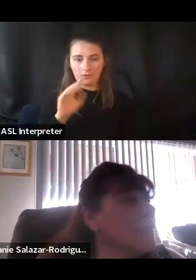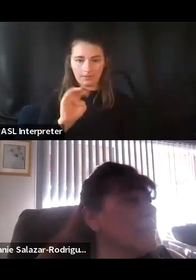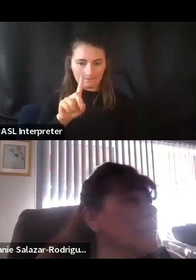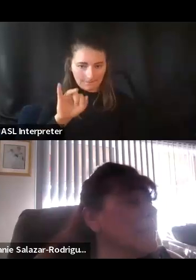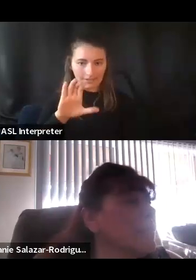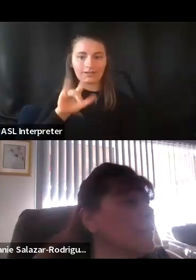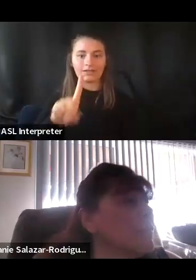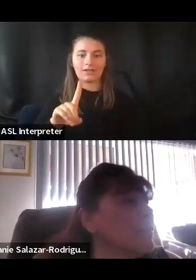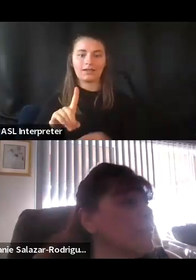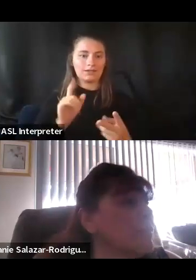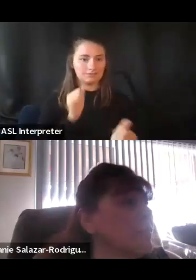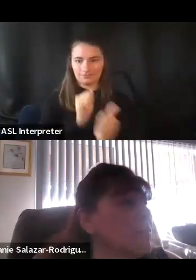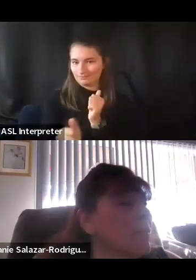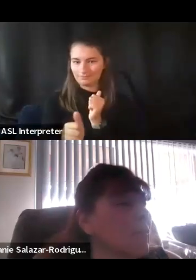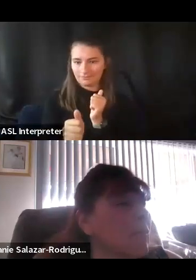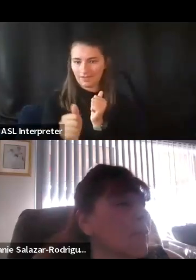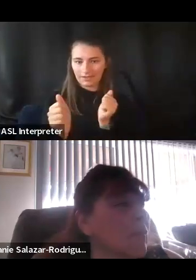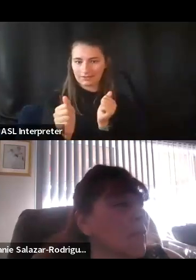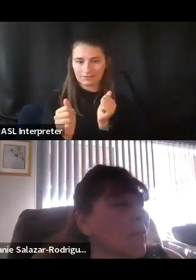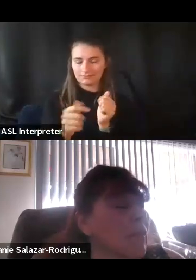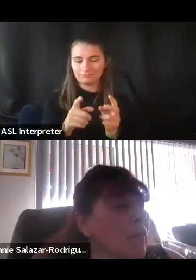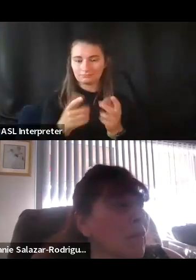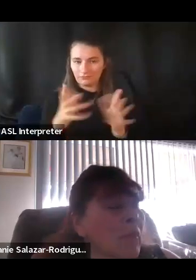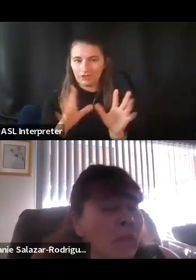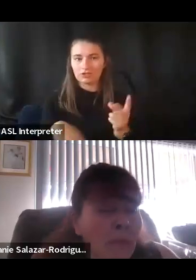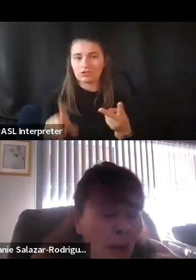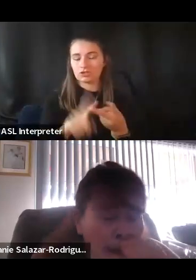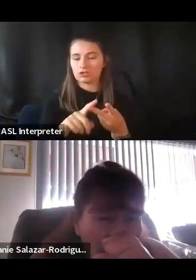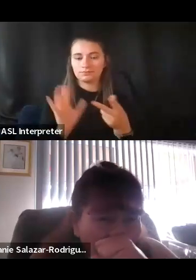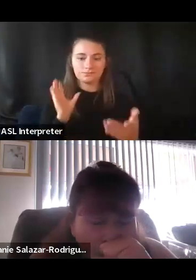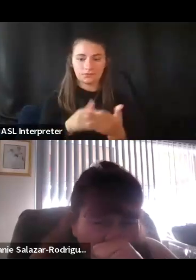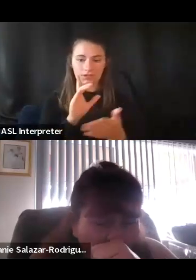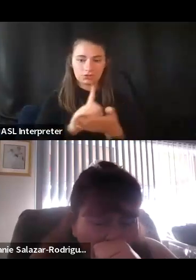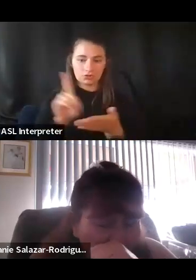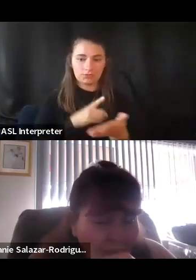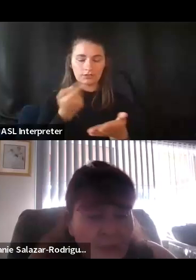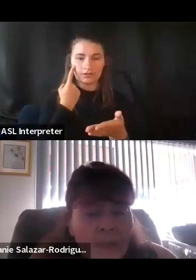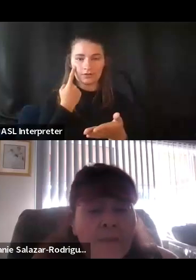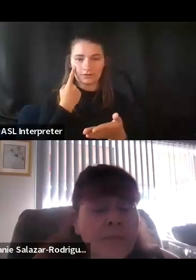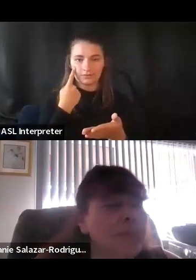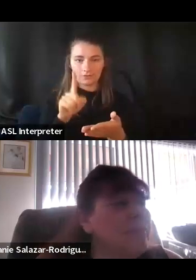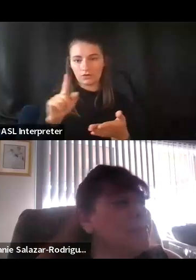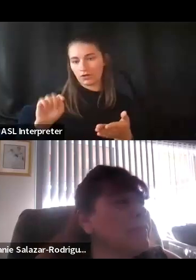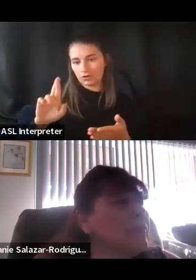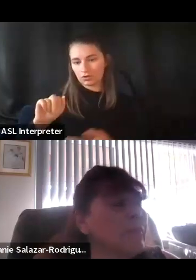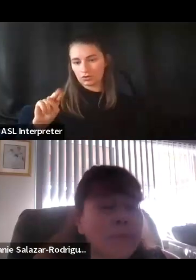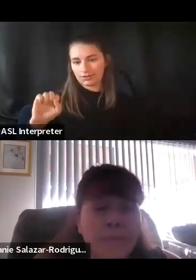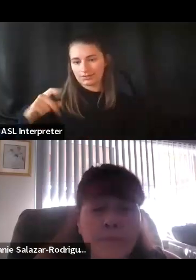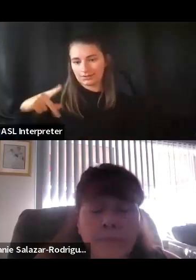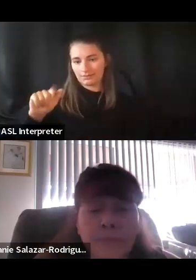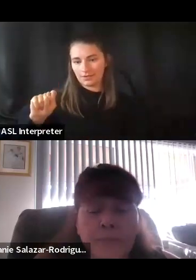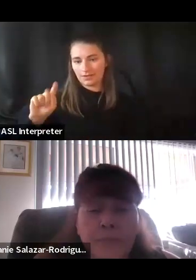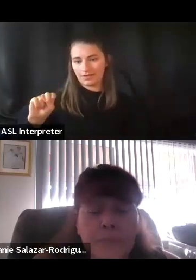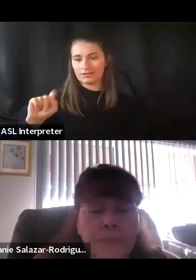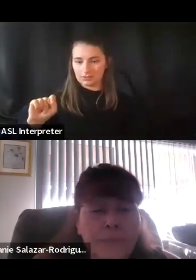with Rep to Tone, who's been amazing for right to repair, not to mention prohibiting discrimination for organ transplant recipients. So there was a,